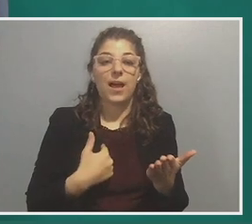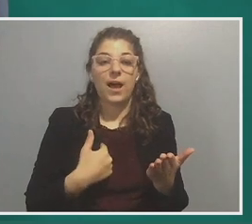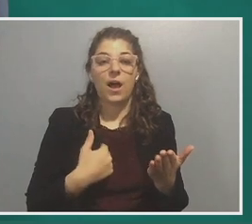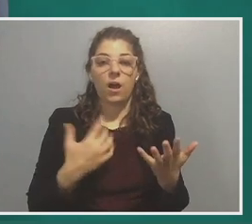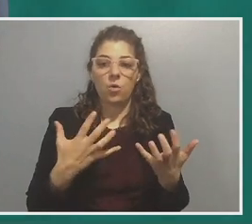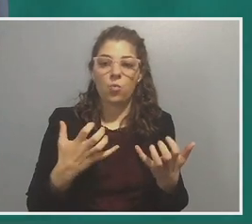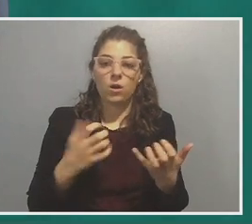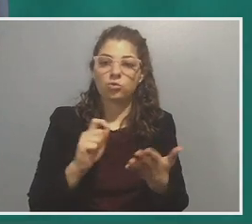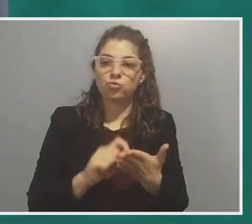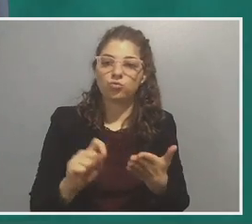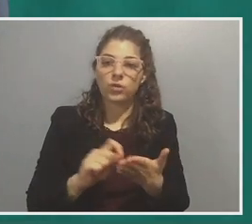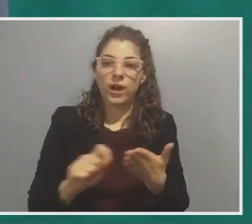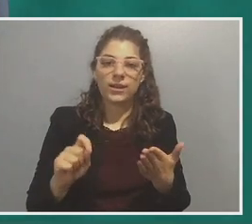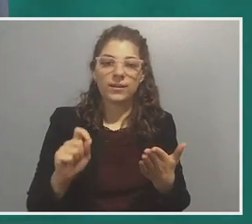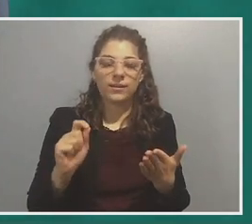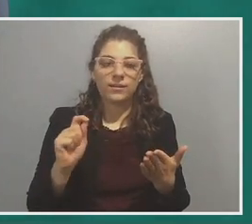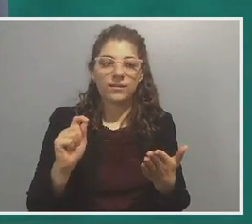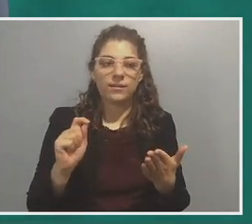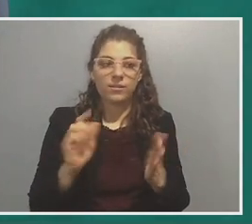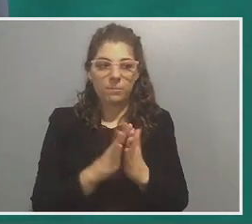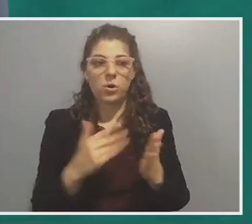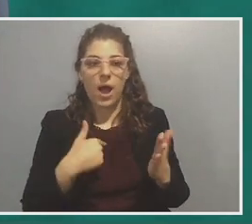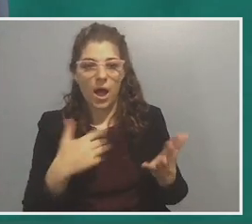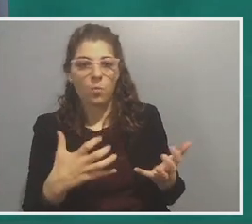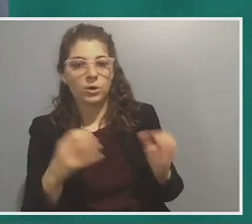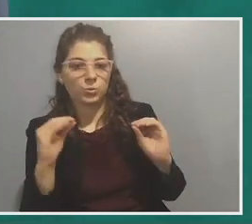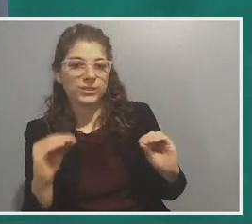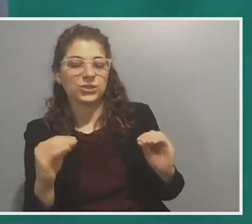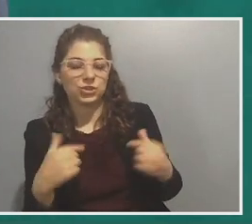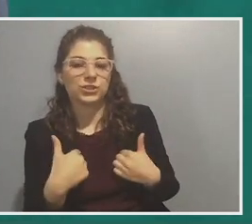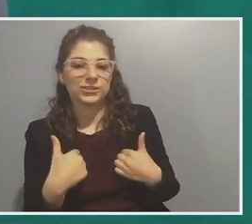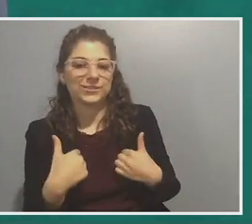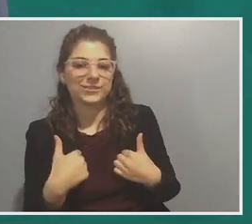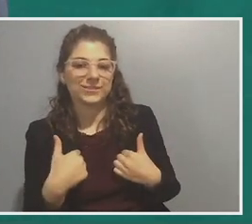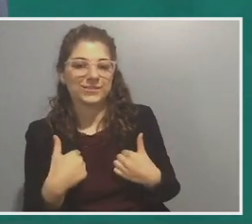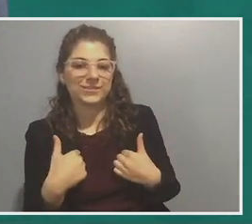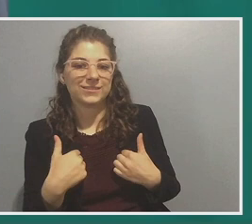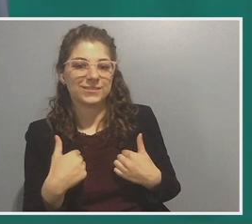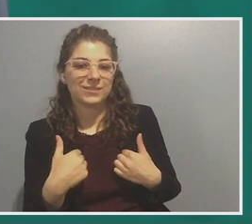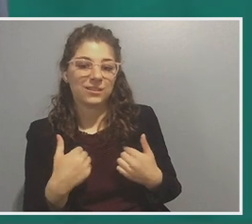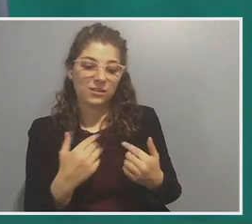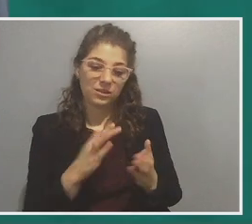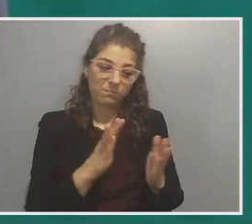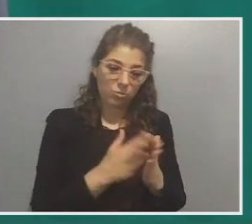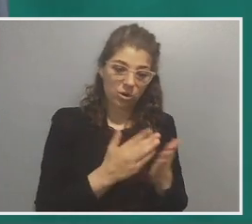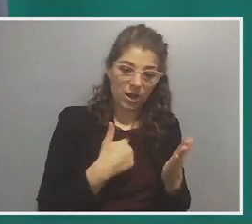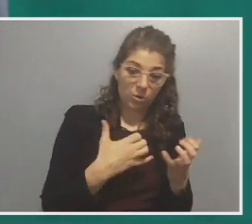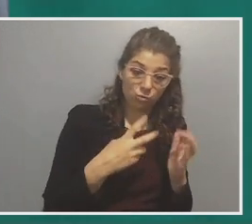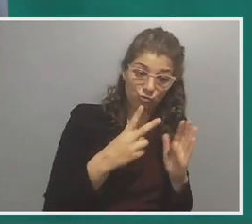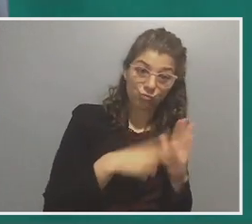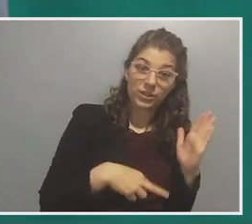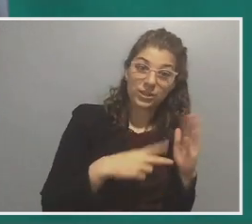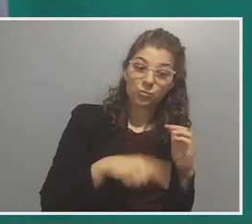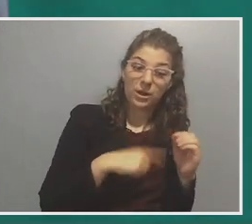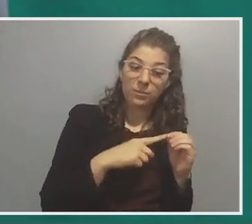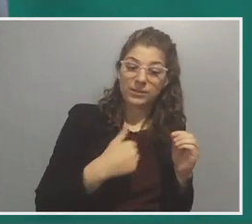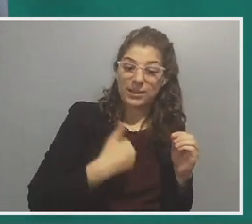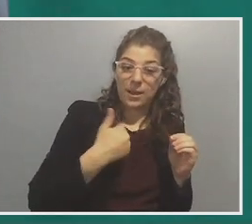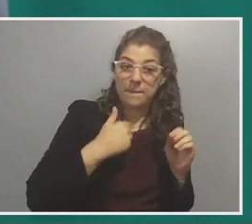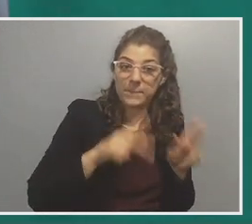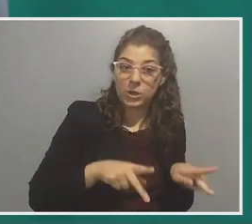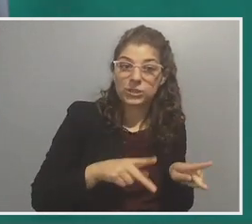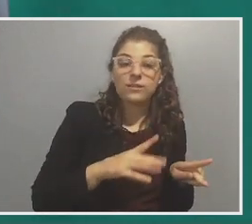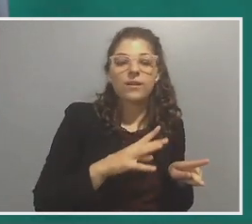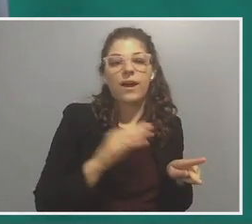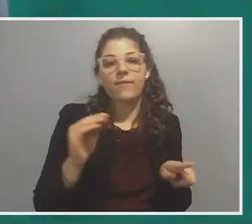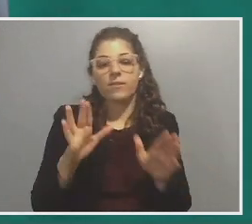to write the sort of book that I would have wanted to teach, um, both the sort of book that I would have wanted to read when I was a young person and the sort